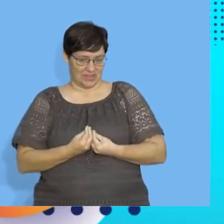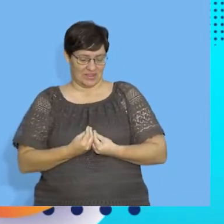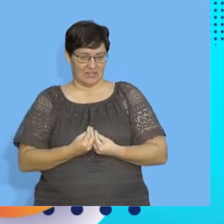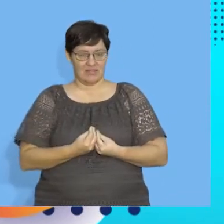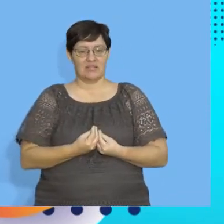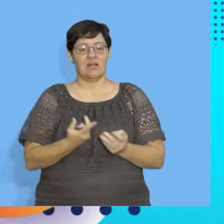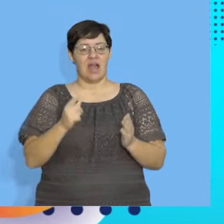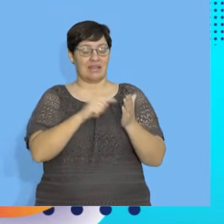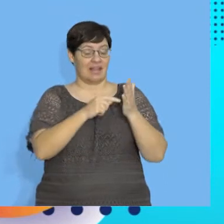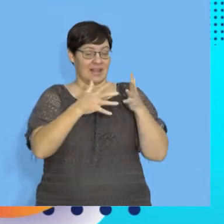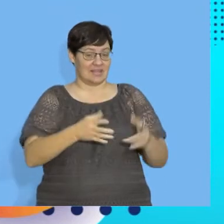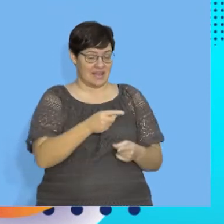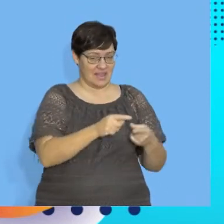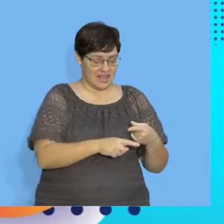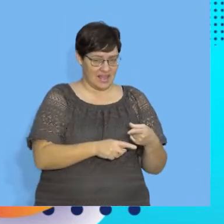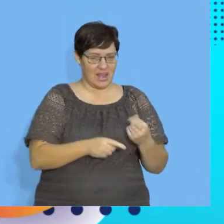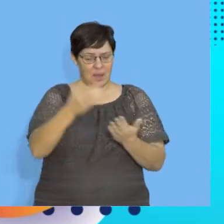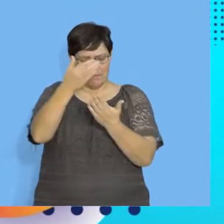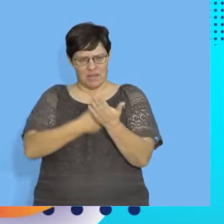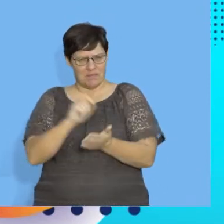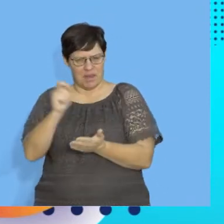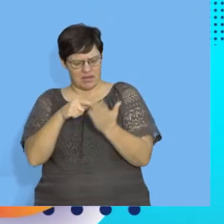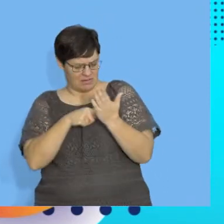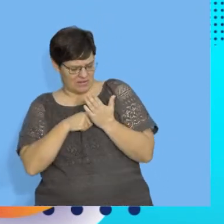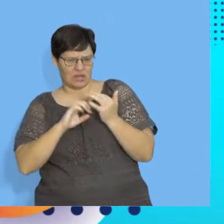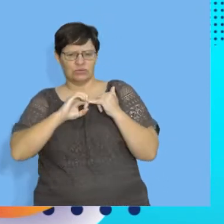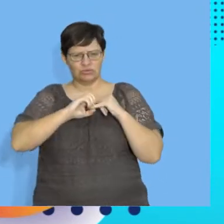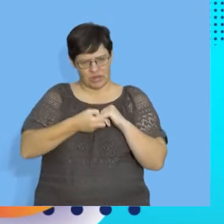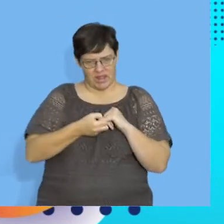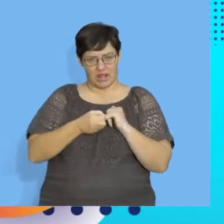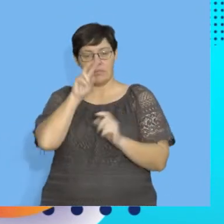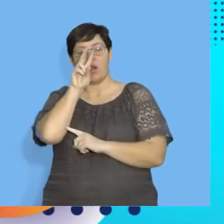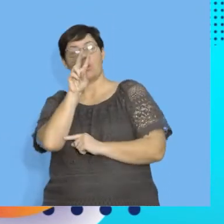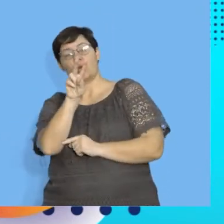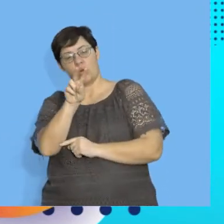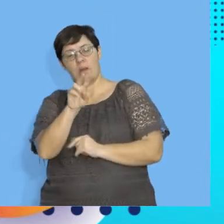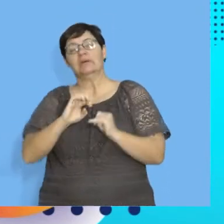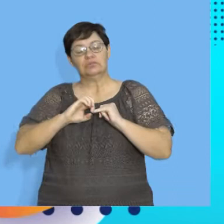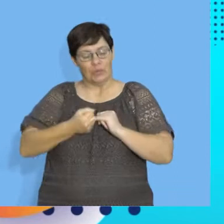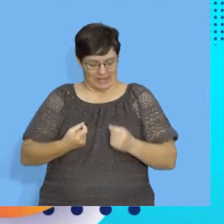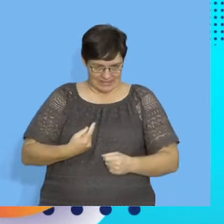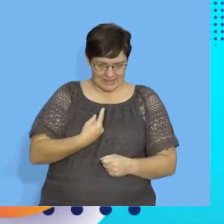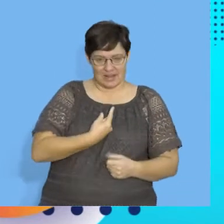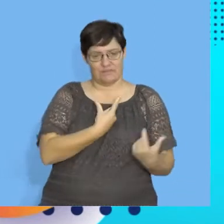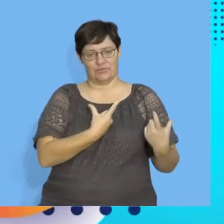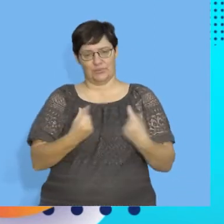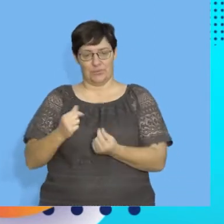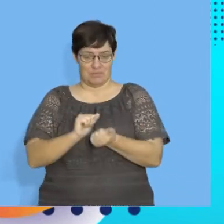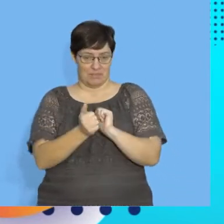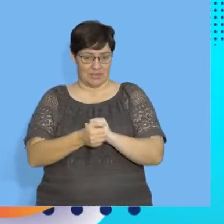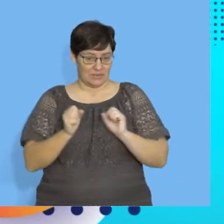Have your calculator with you and try the problem. It's not about observing only. It's try to do the mathematics behind.